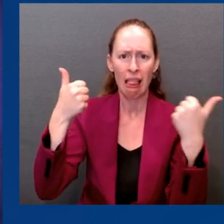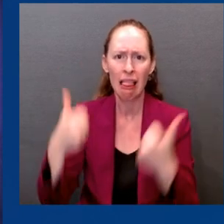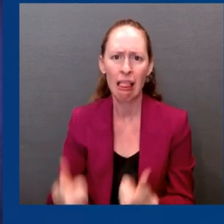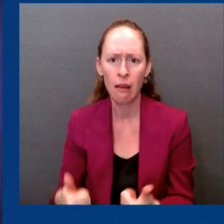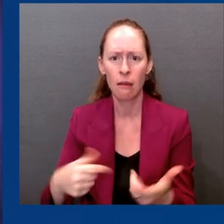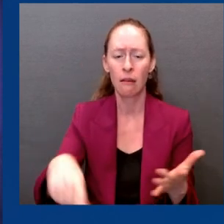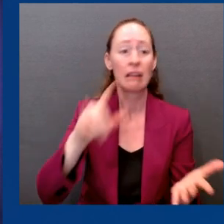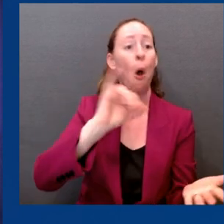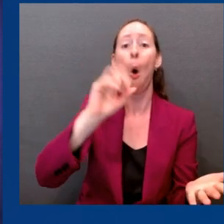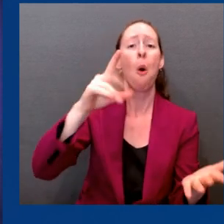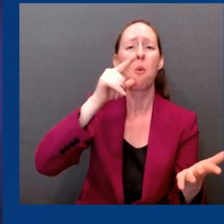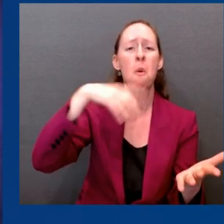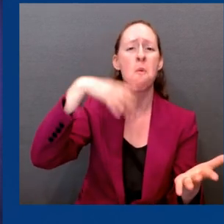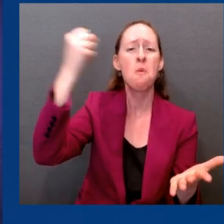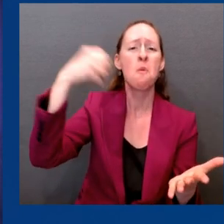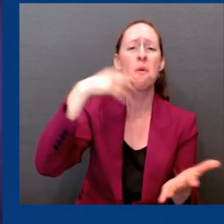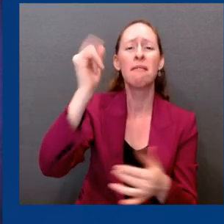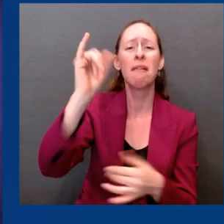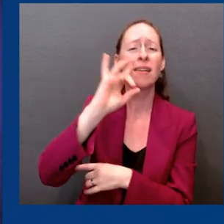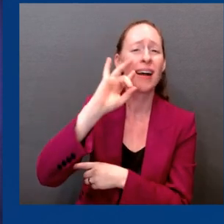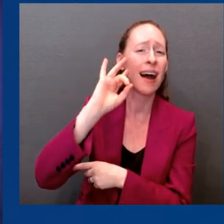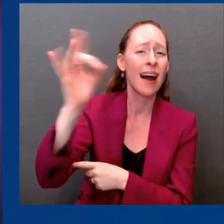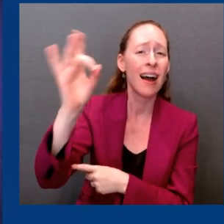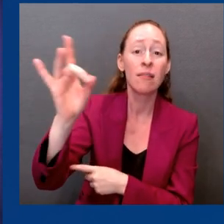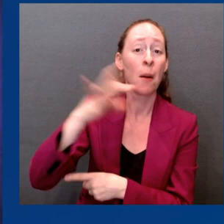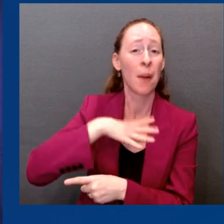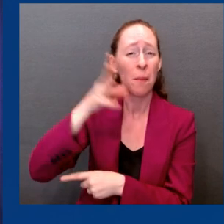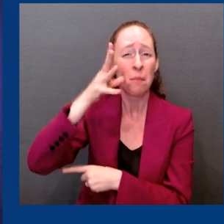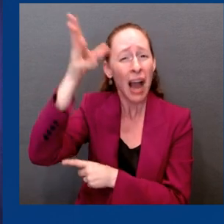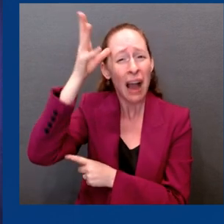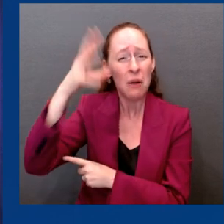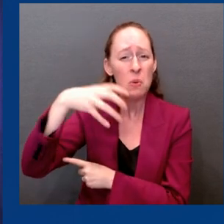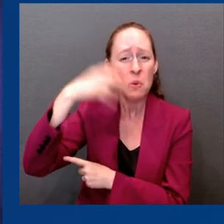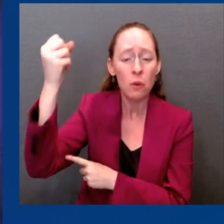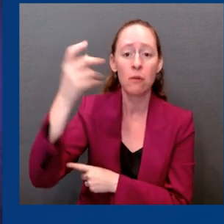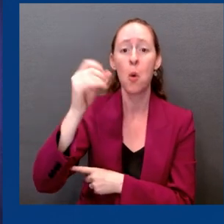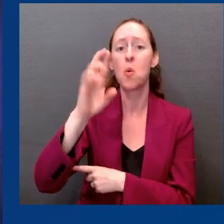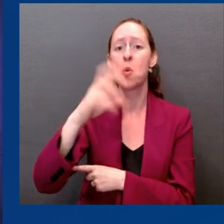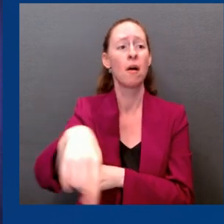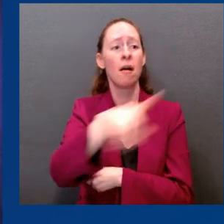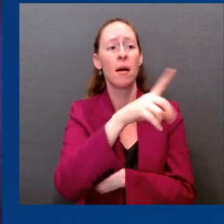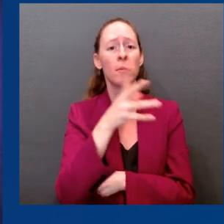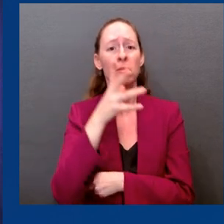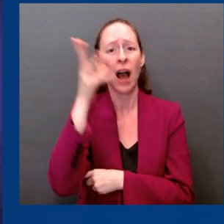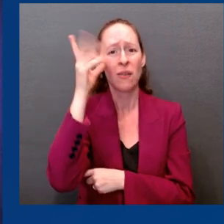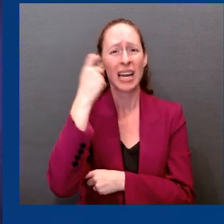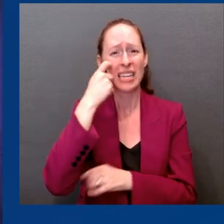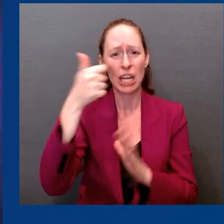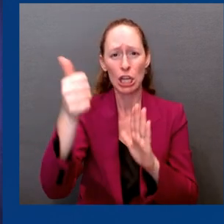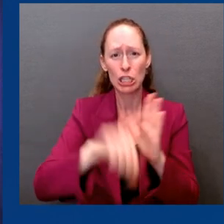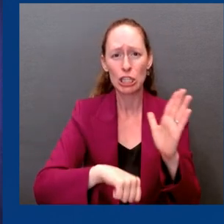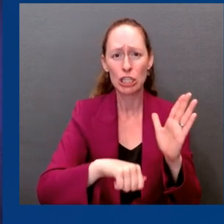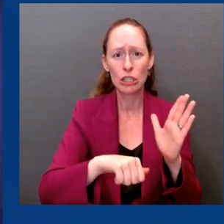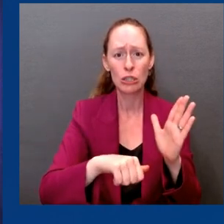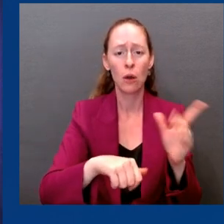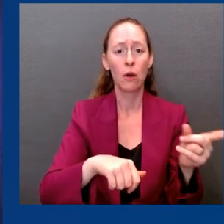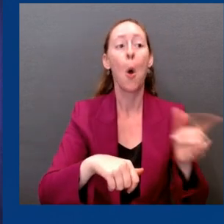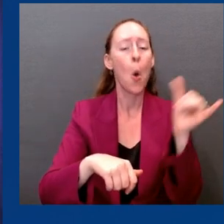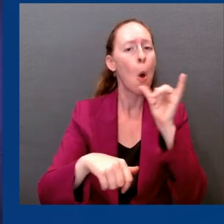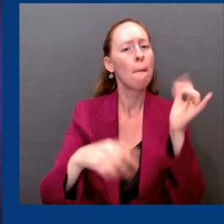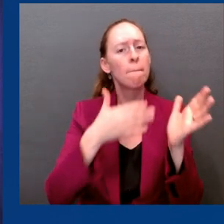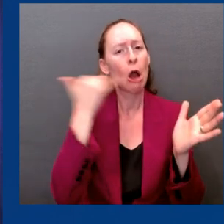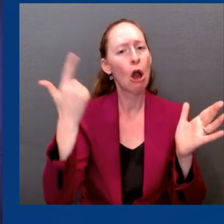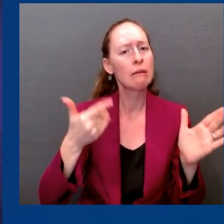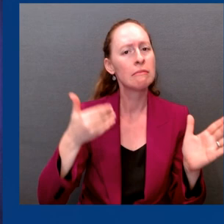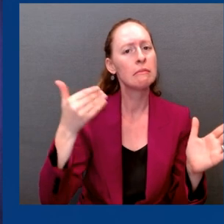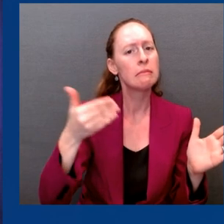individuals like that may need more than annual protection. And we will ensure in this administration that they get whatever protection